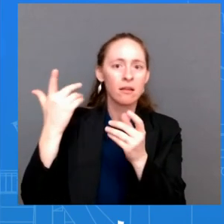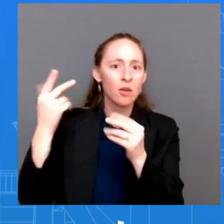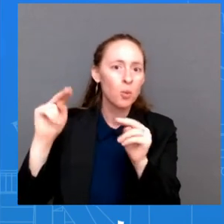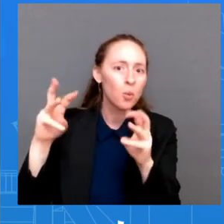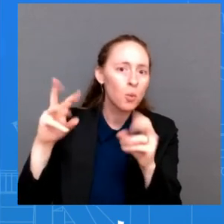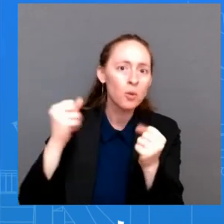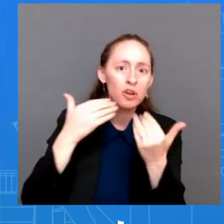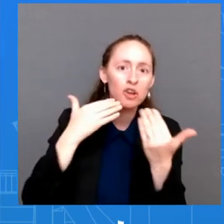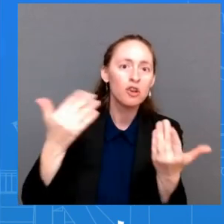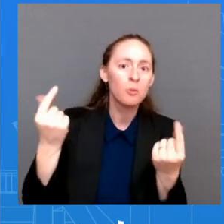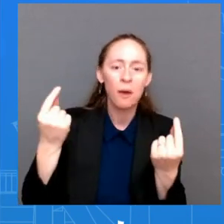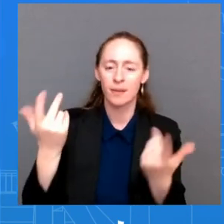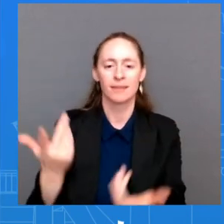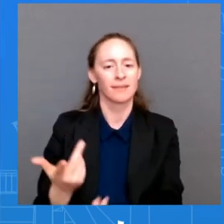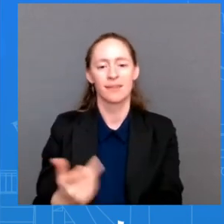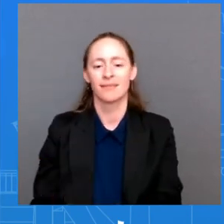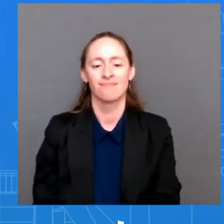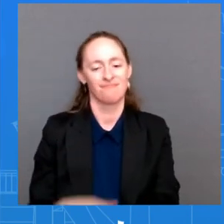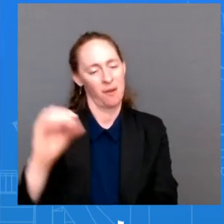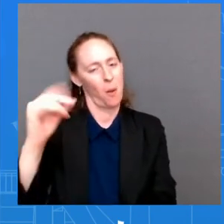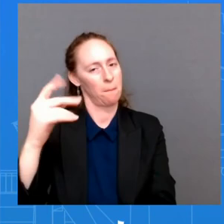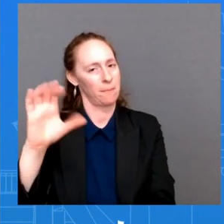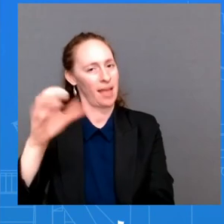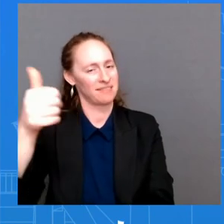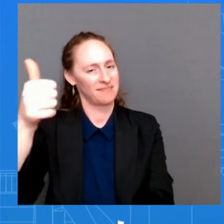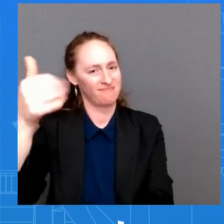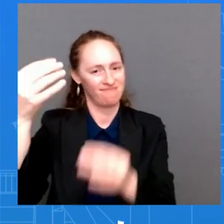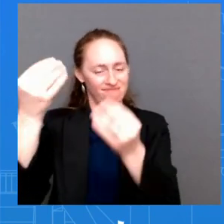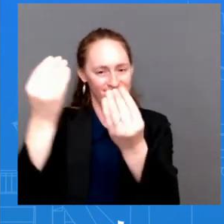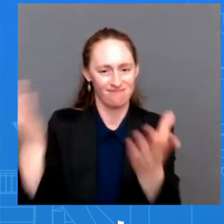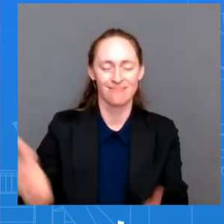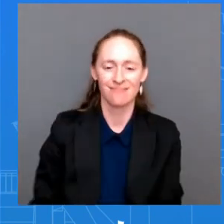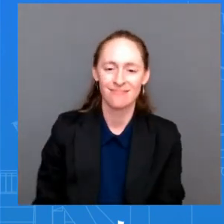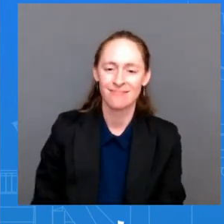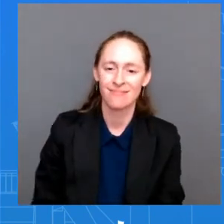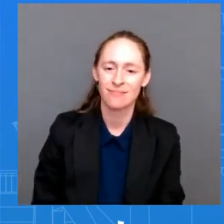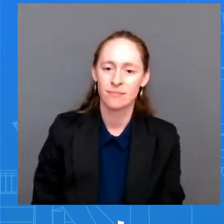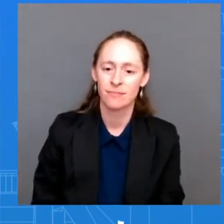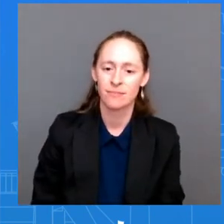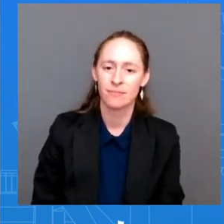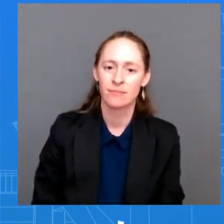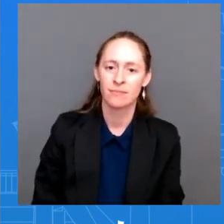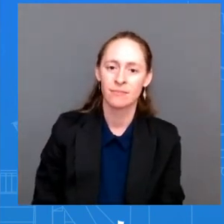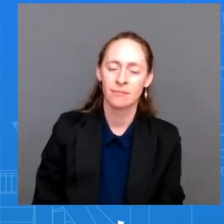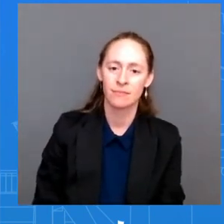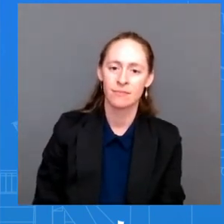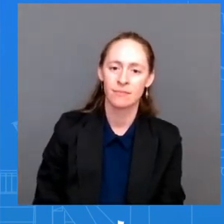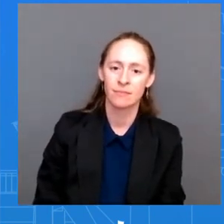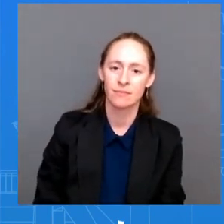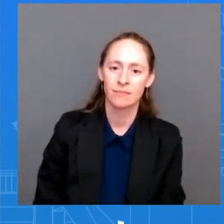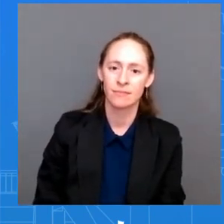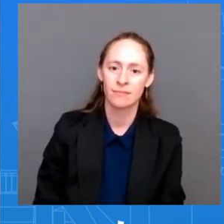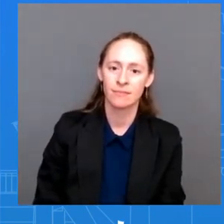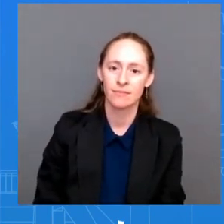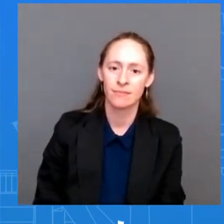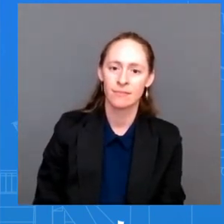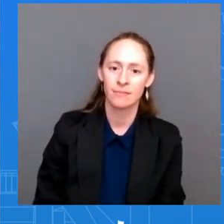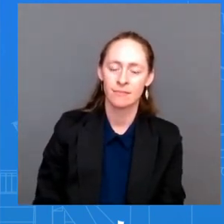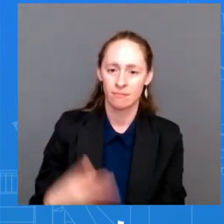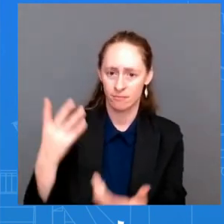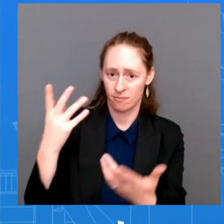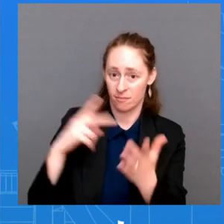clarification on how we're counting the president's days in terms of when he'll be out of isolation was saturday day zero or